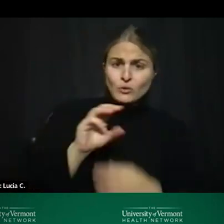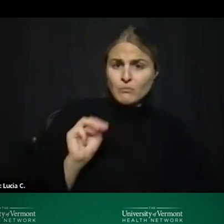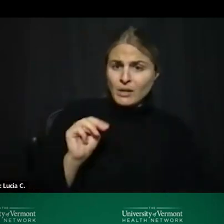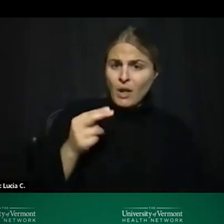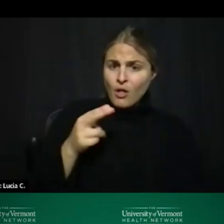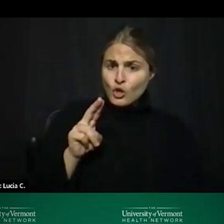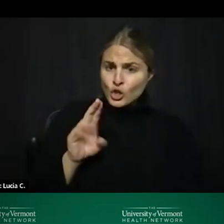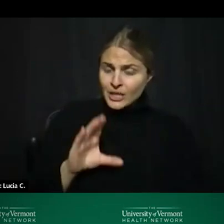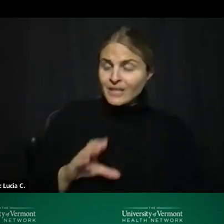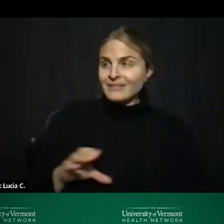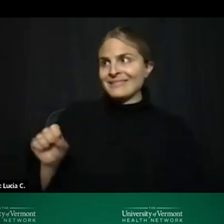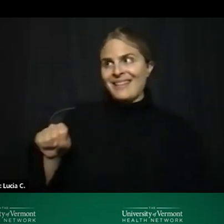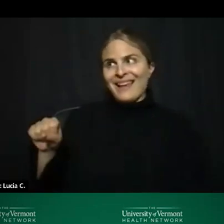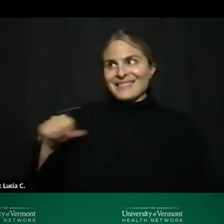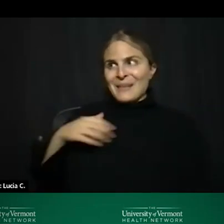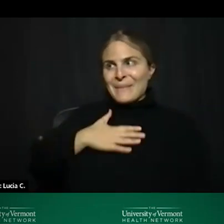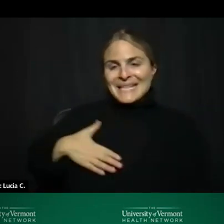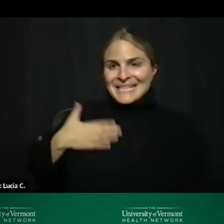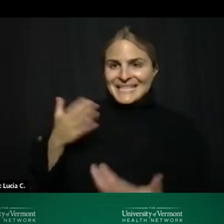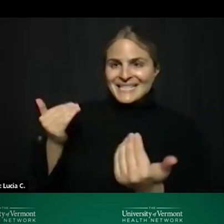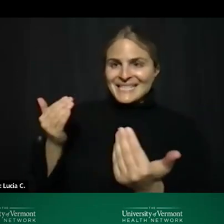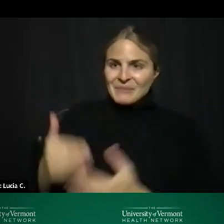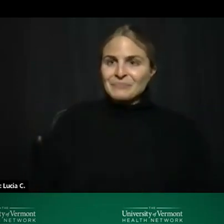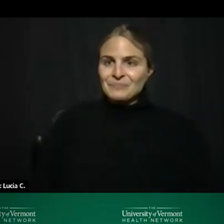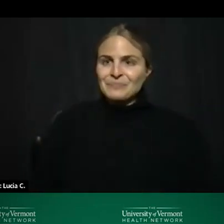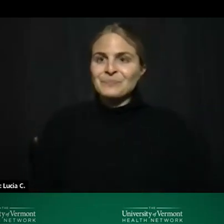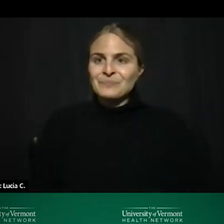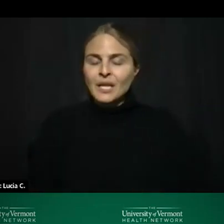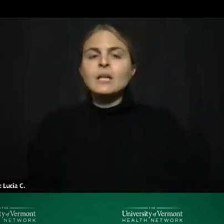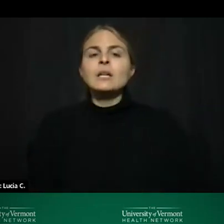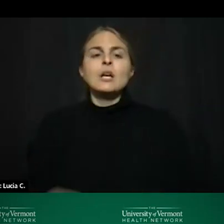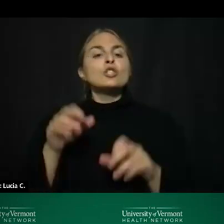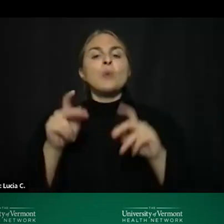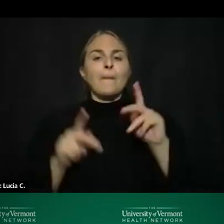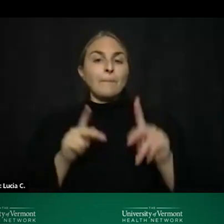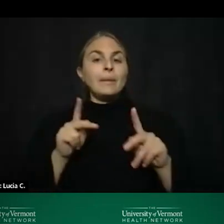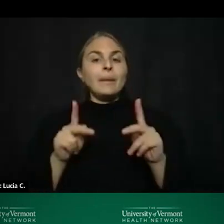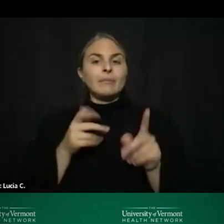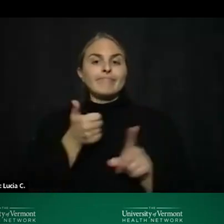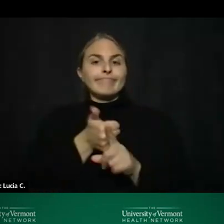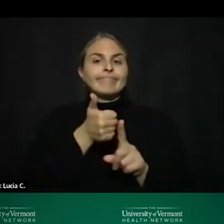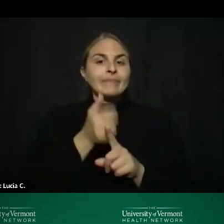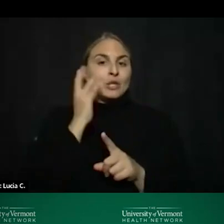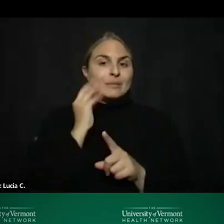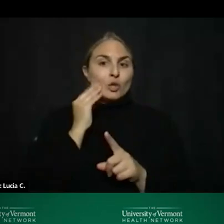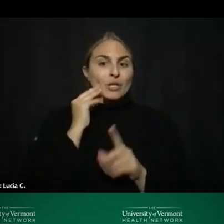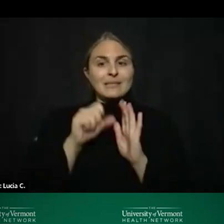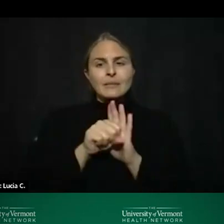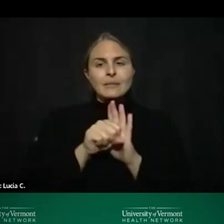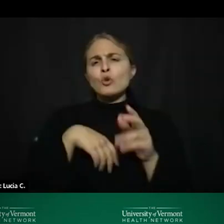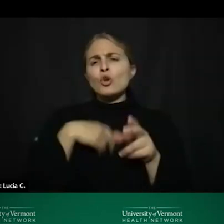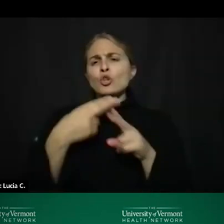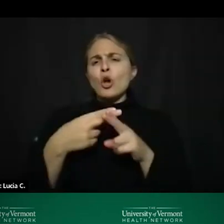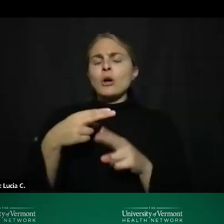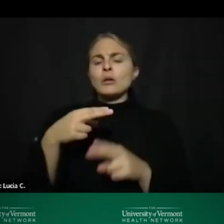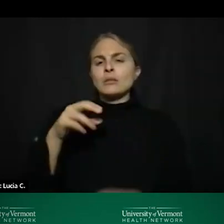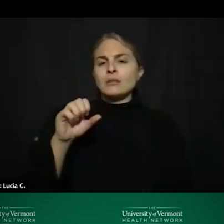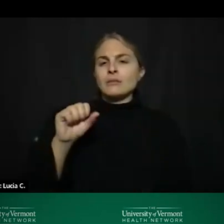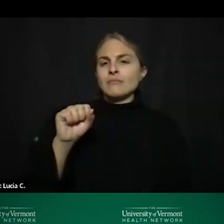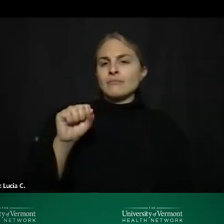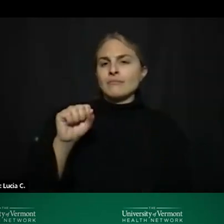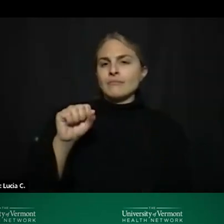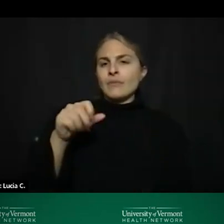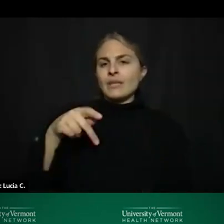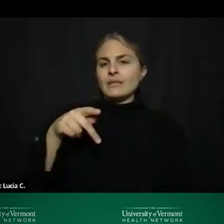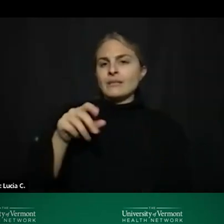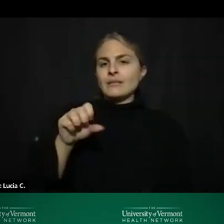yes please yes so people may have symptoms of what some people call psychosis and other